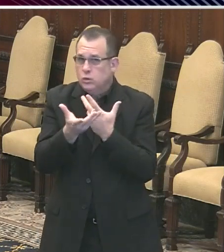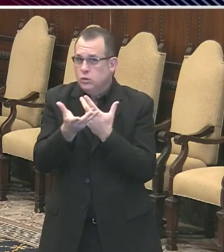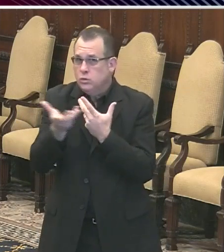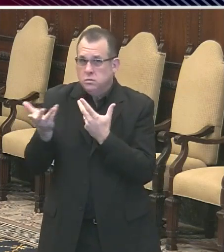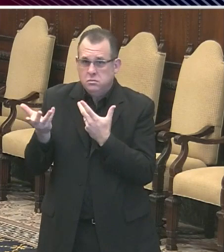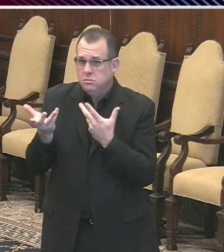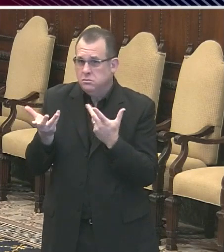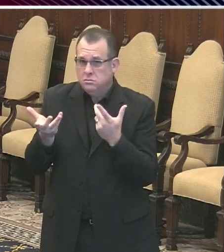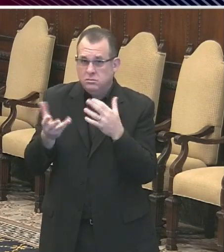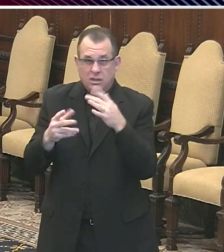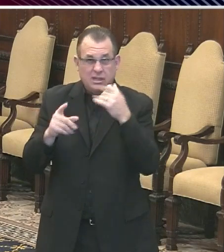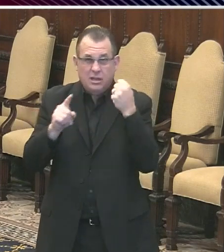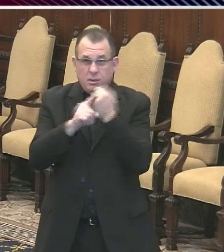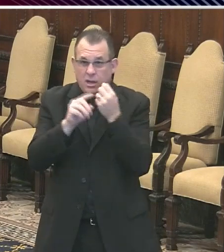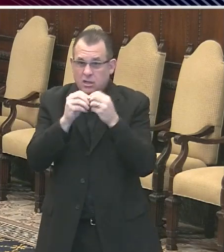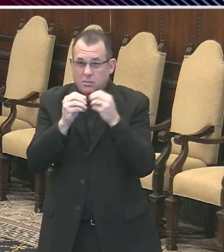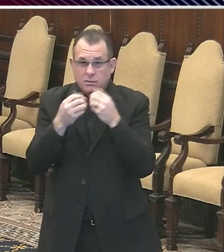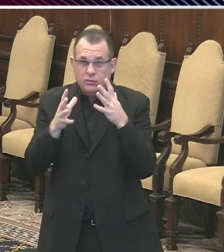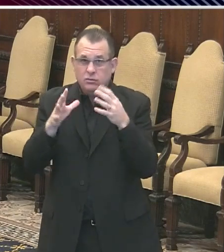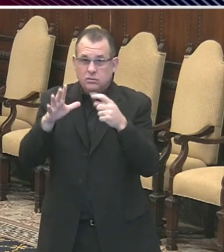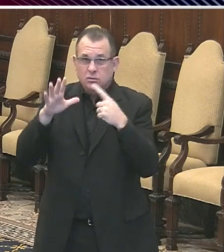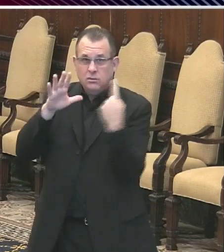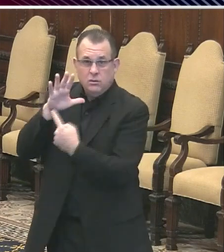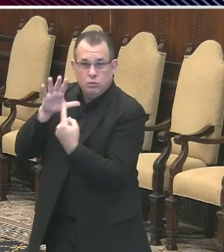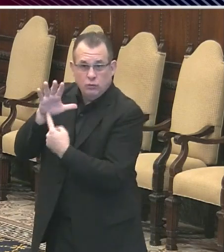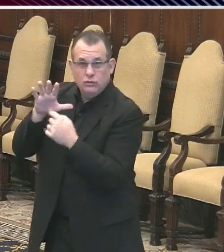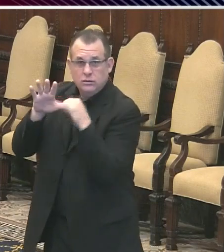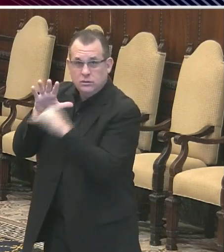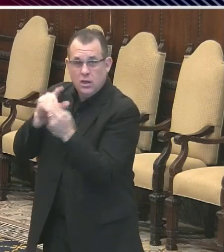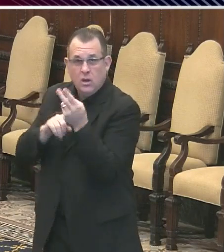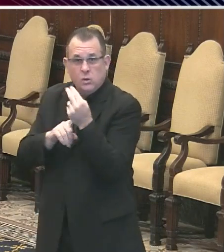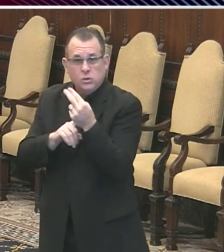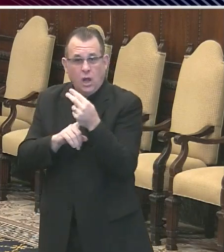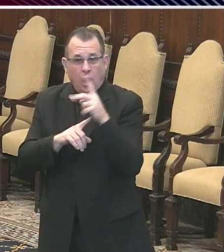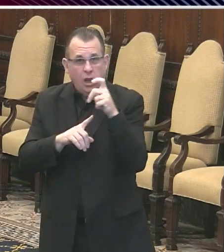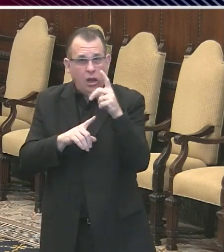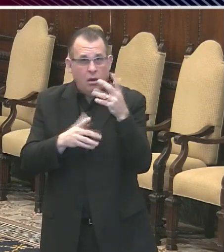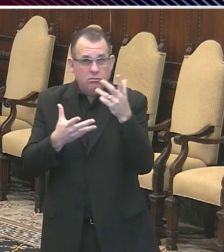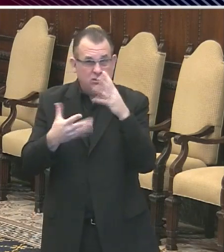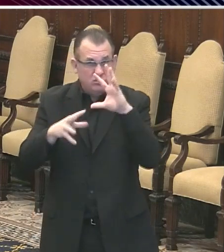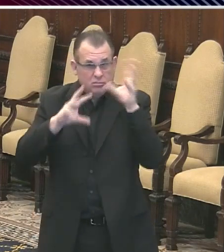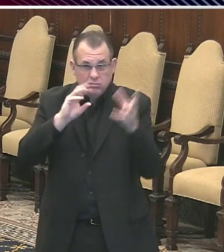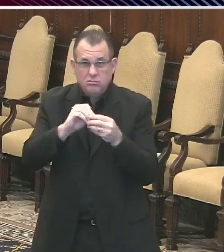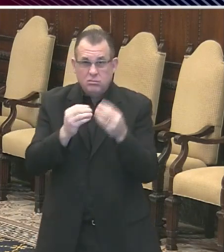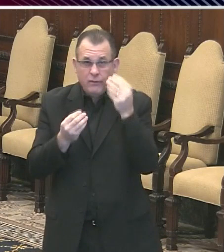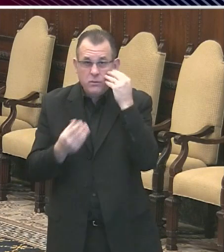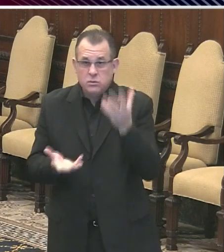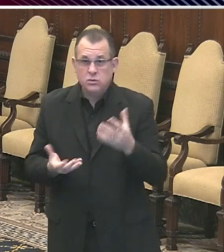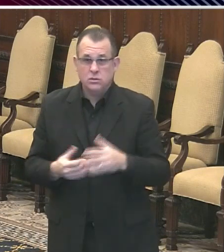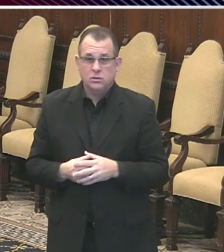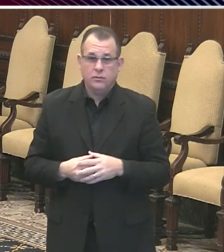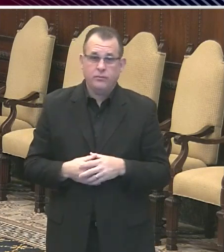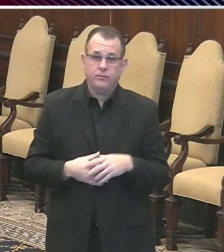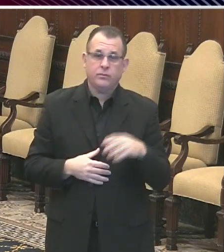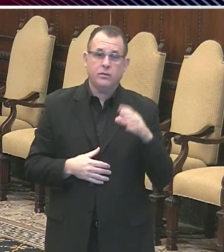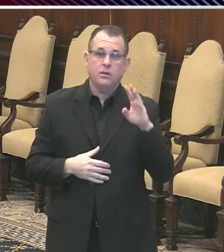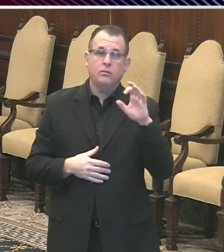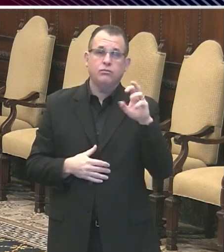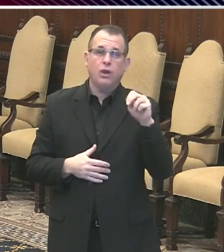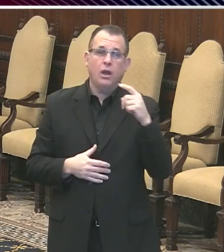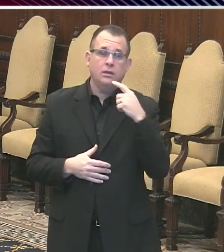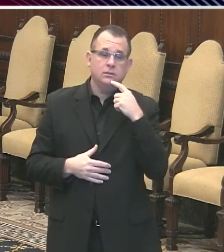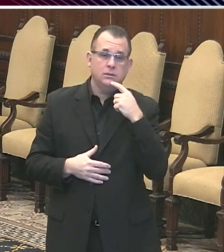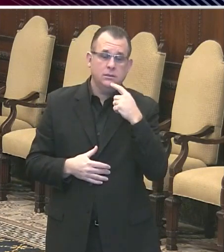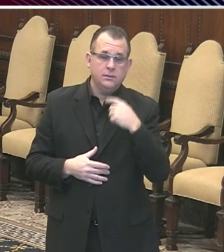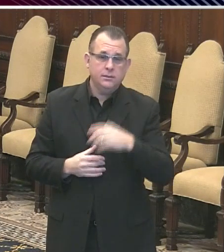the number of people in the hotels and what that would be. Sure. So let me start with the numbers first. So